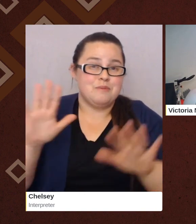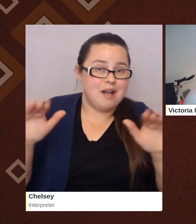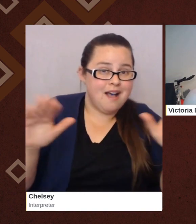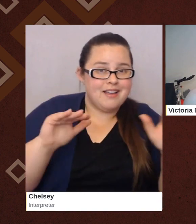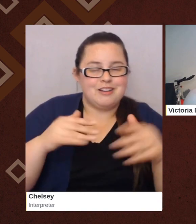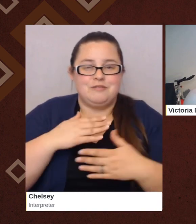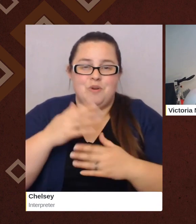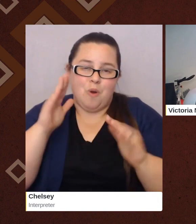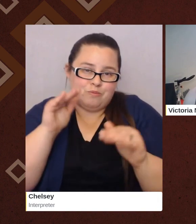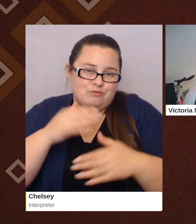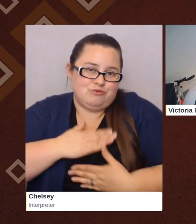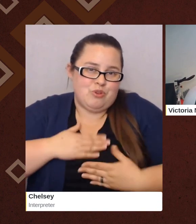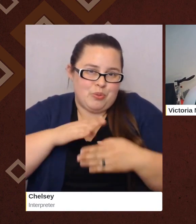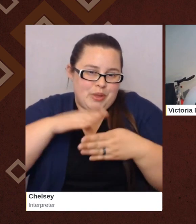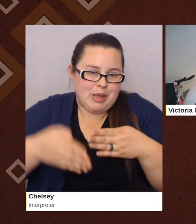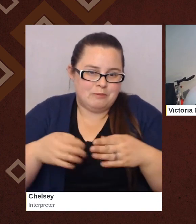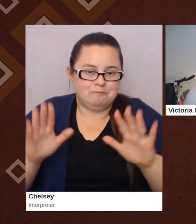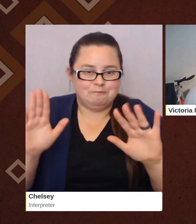weekend.